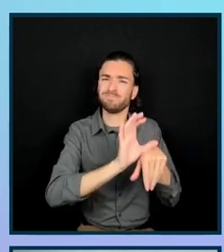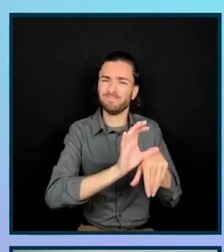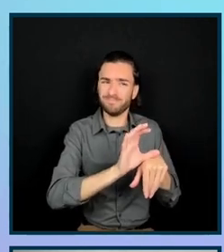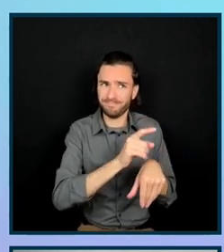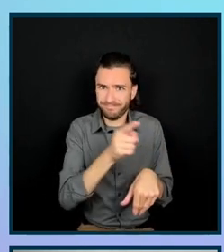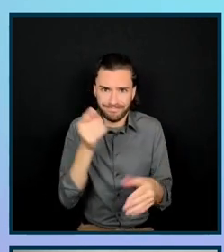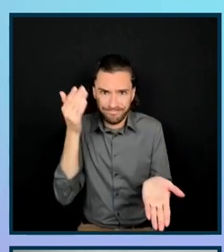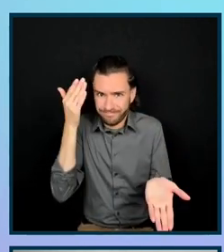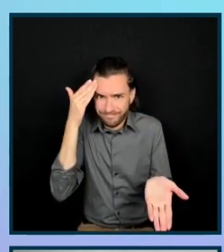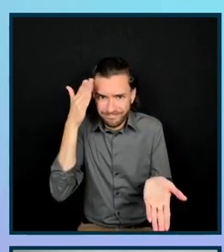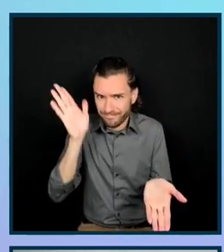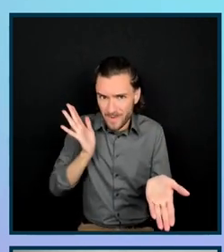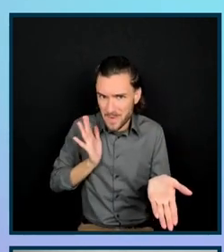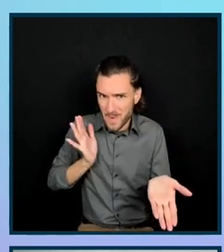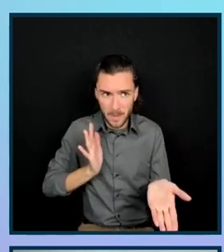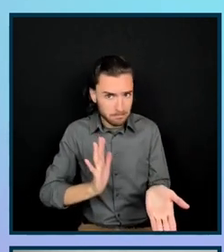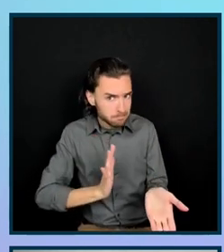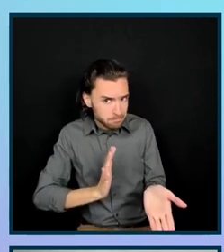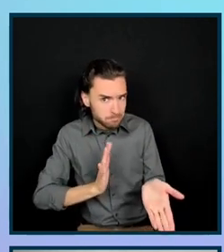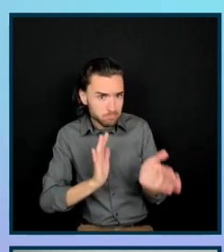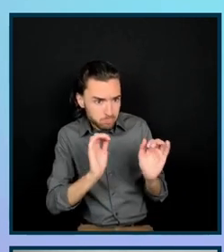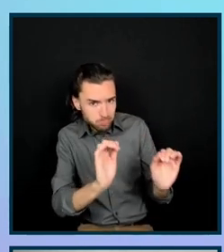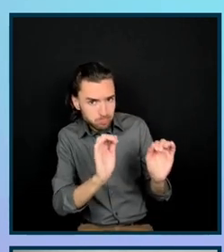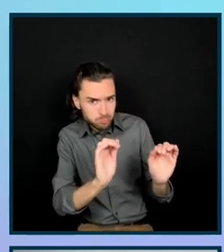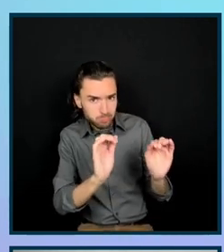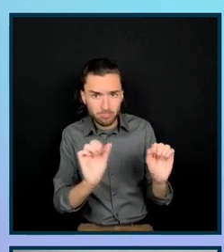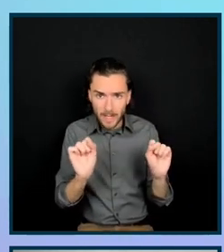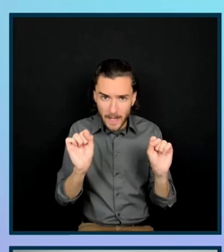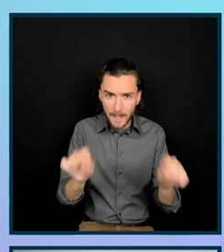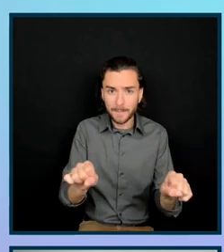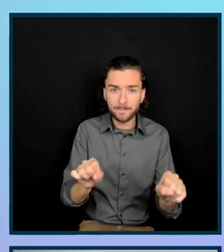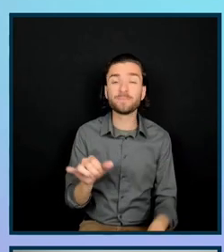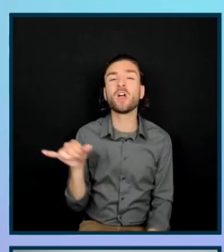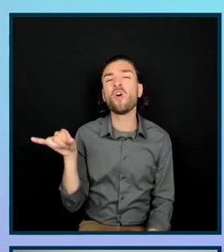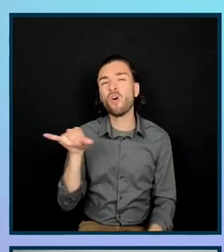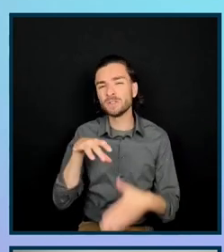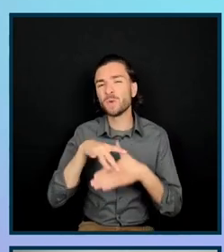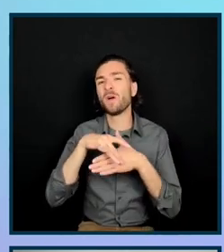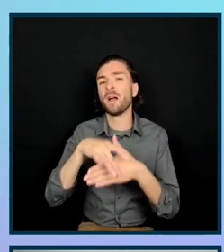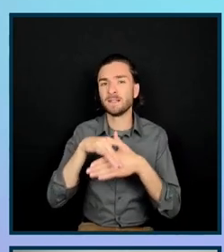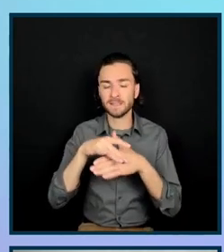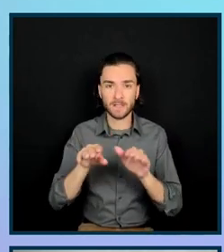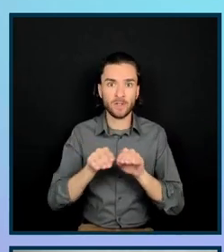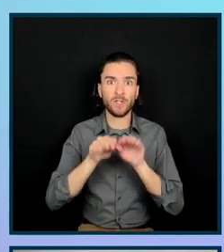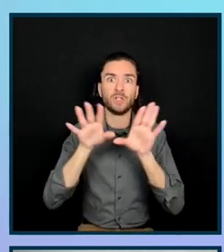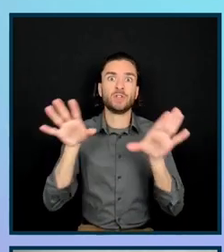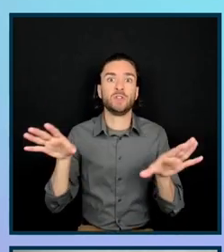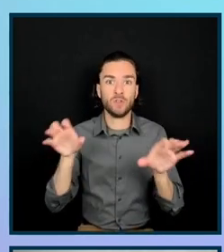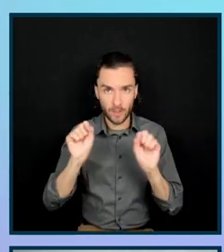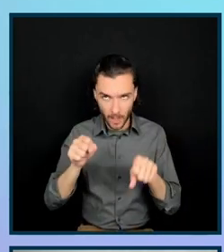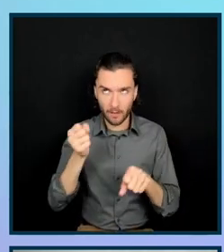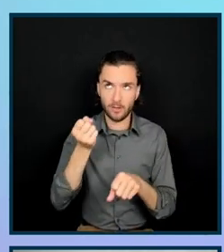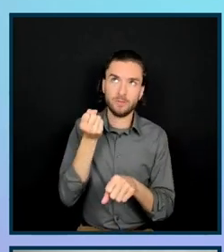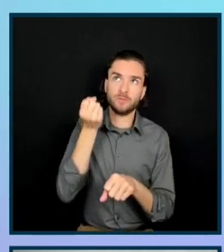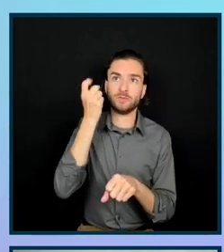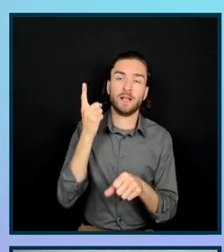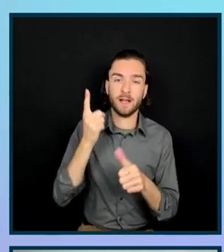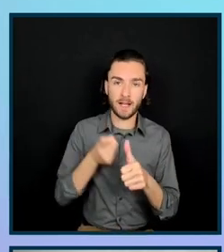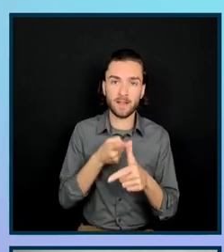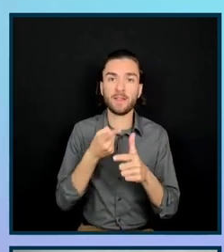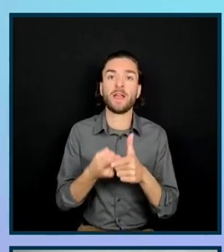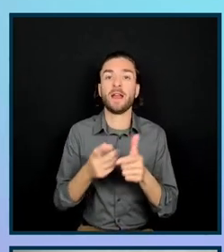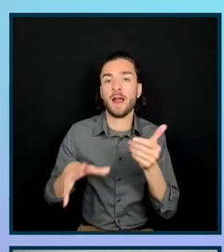We also want to give our clients digestible content with lots of added resources if they want to dive deeper. So we provide